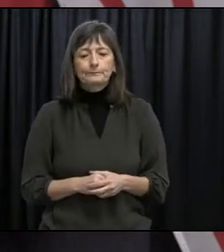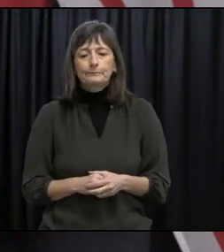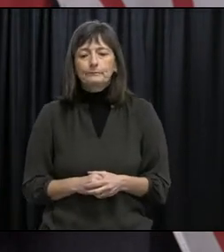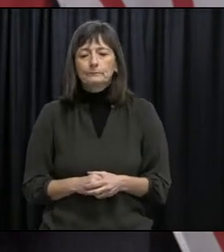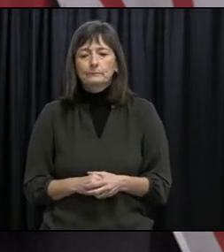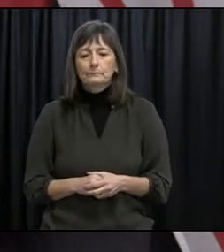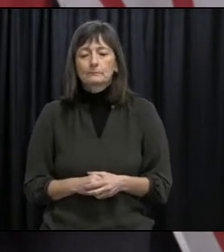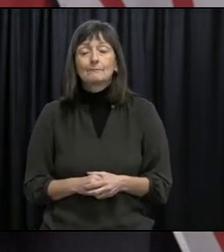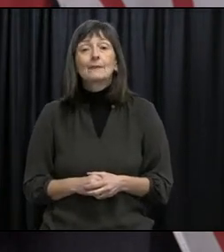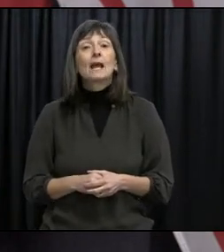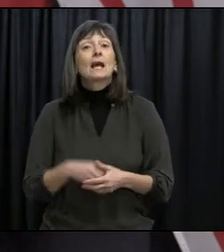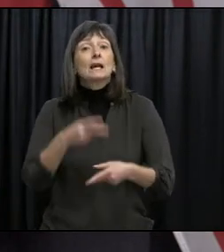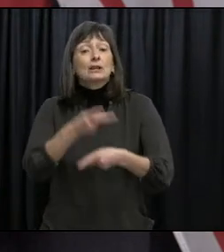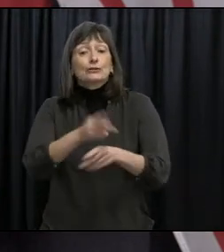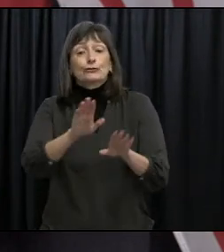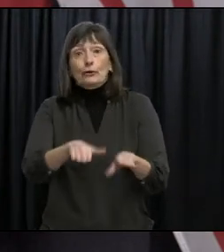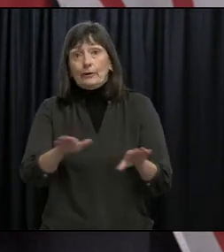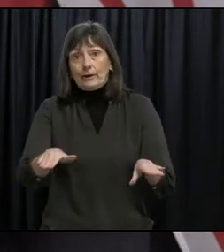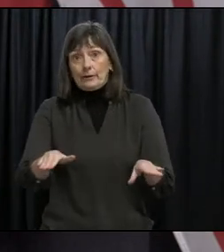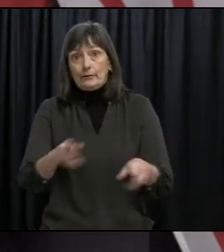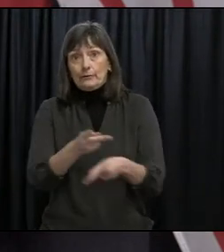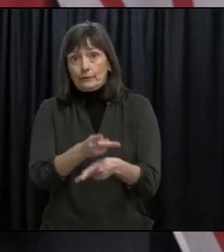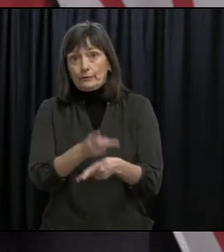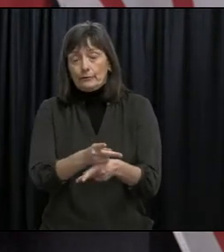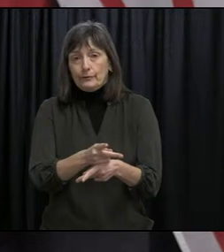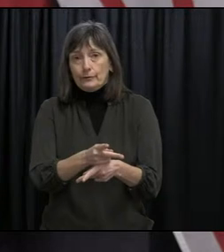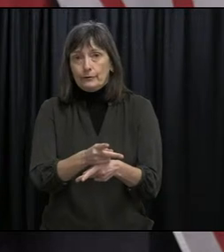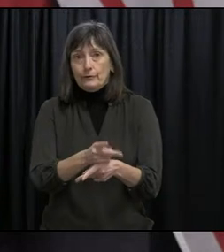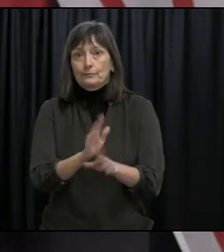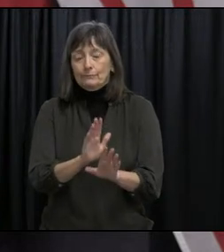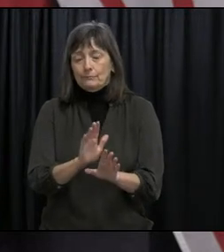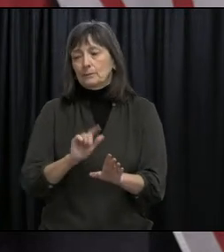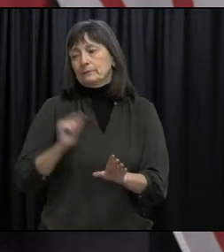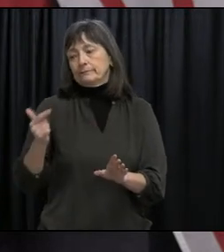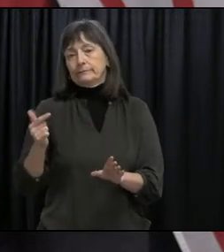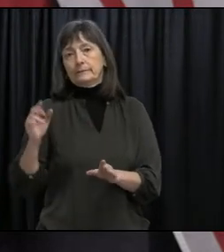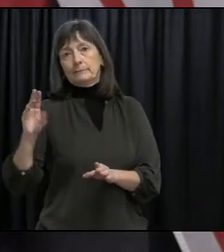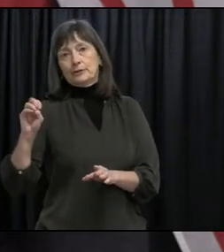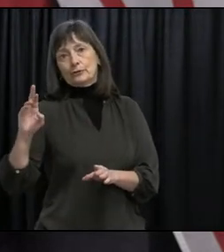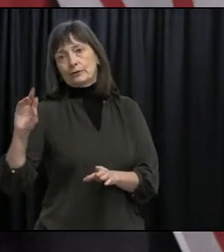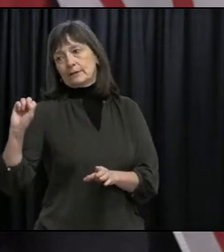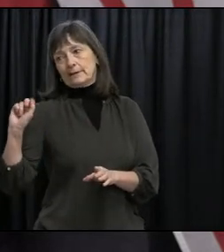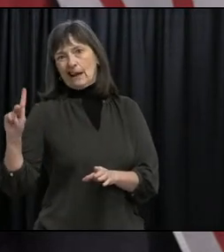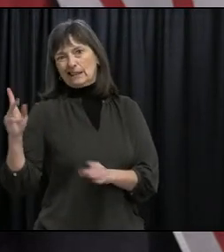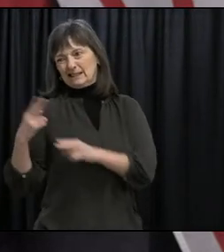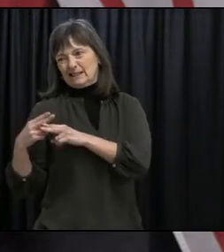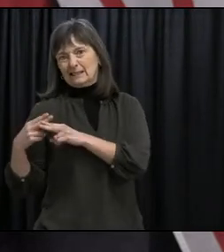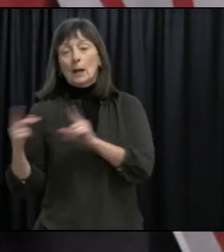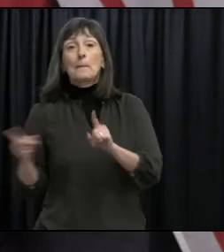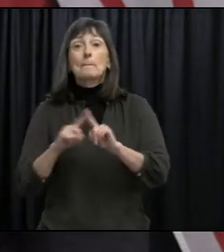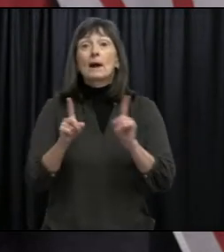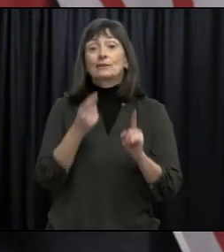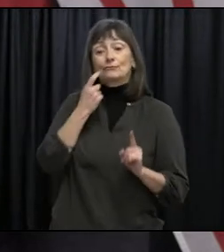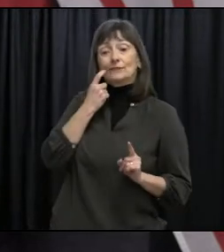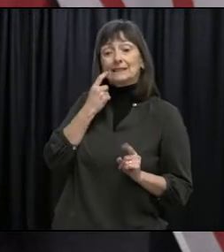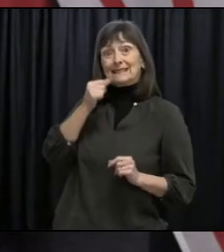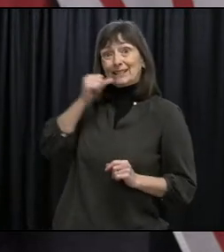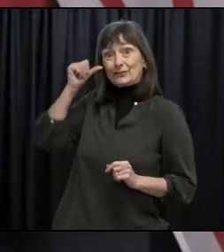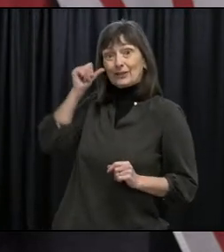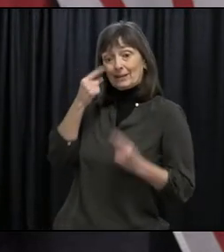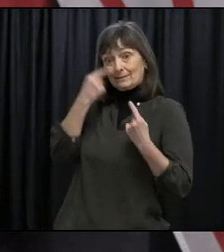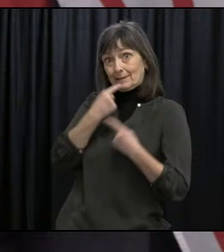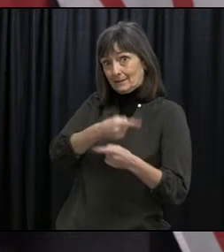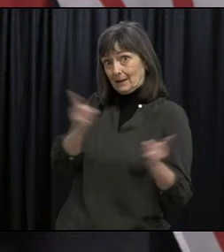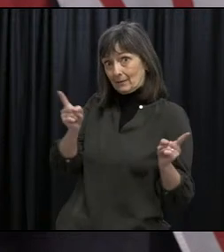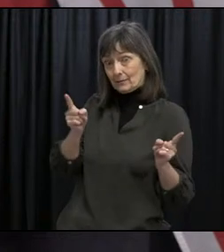Regarding child care, and before I hand it over to Mr. Stack, I wanted to touch base briefly on the news that we put out yesterday